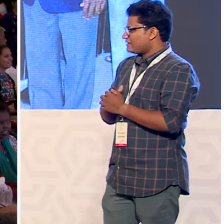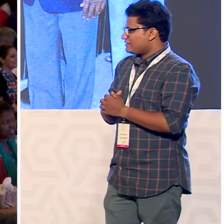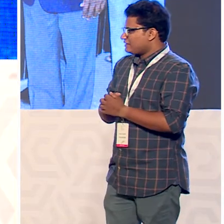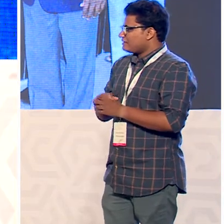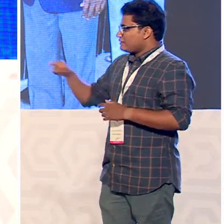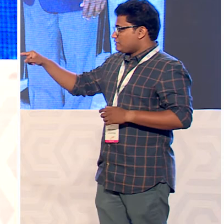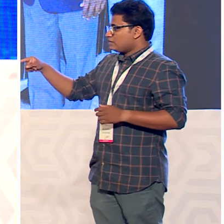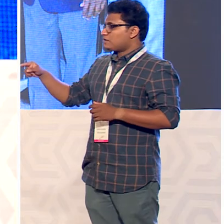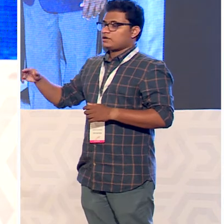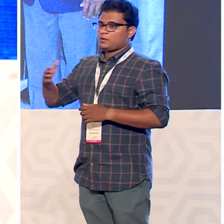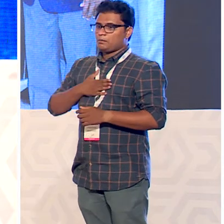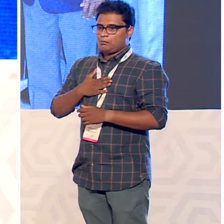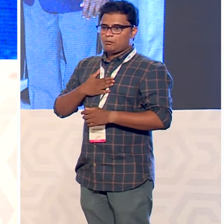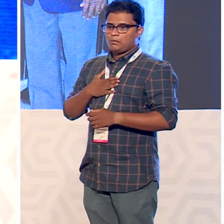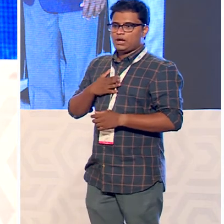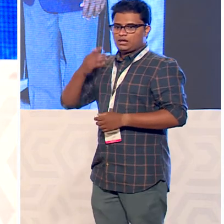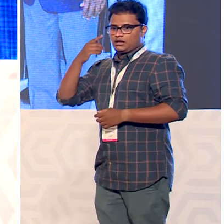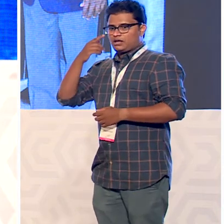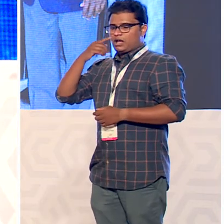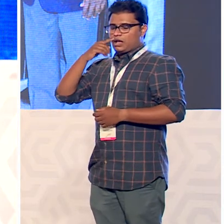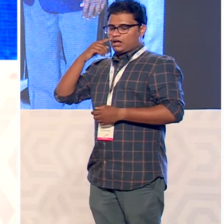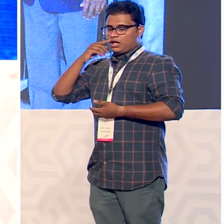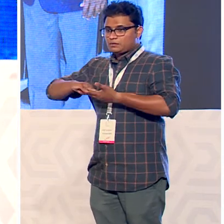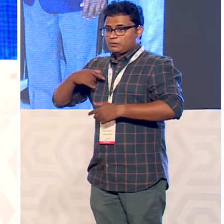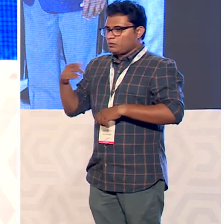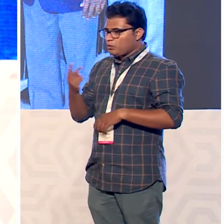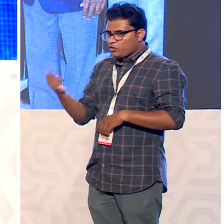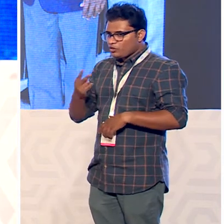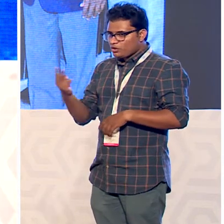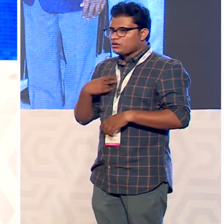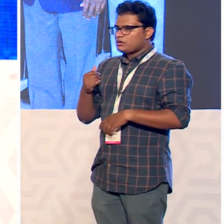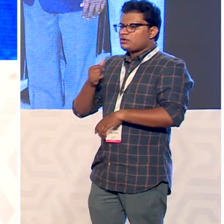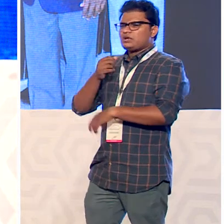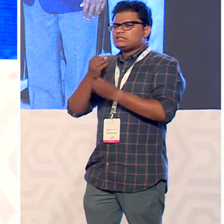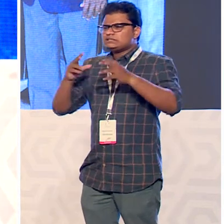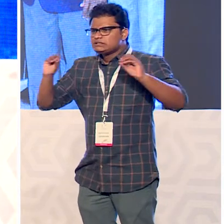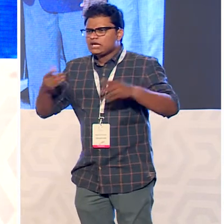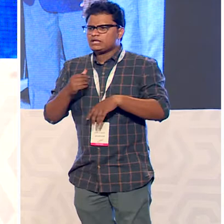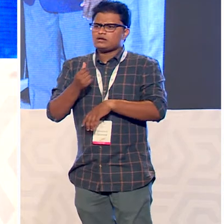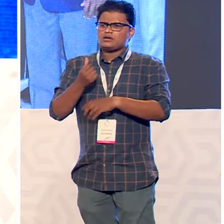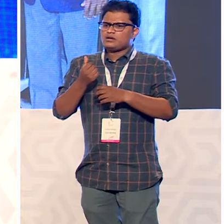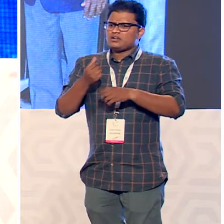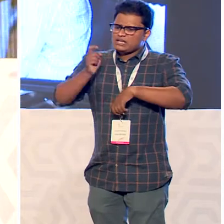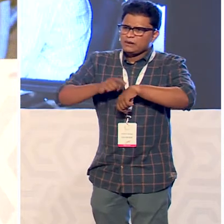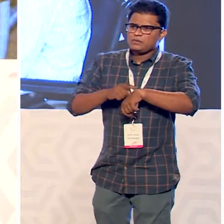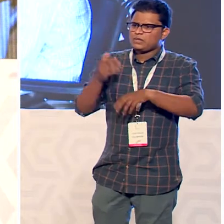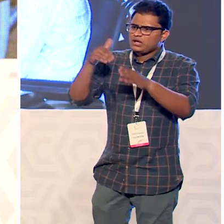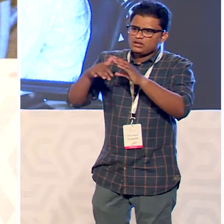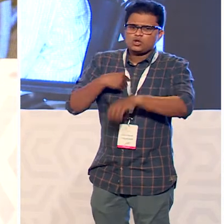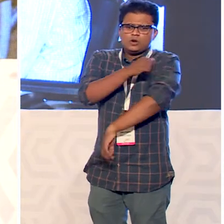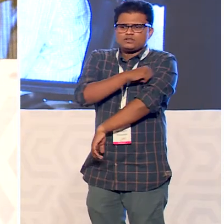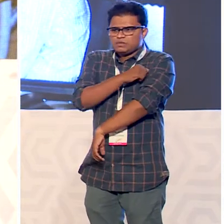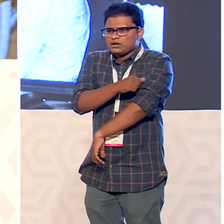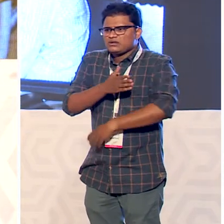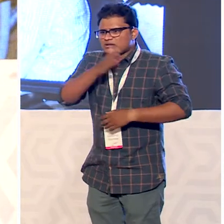my husband guru prasad uh and i uh started visiting hospitals a lot we used to spend a lot of time in hospitals so